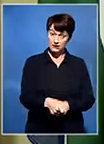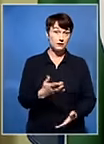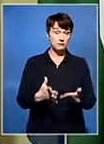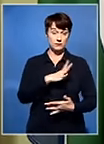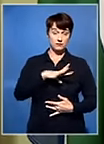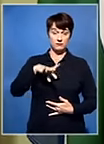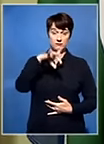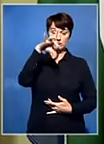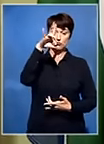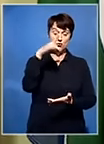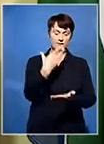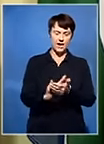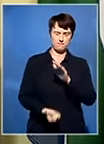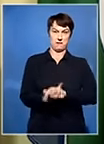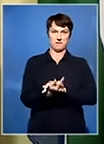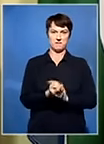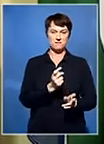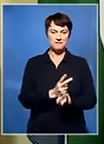spirit might rise again.